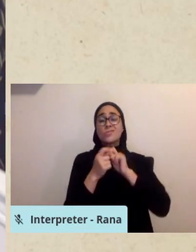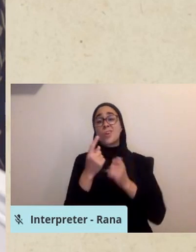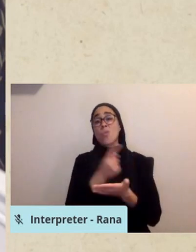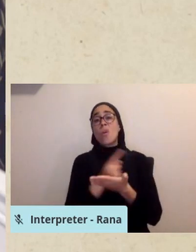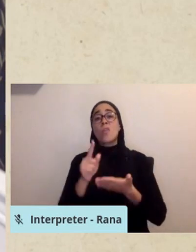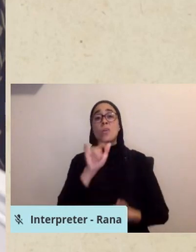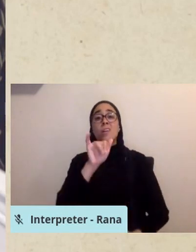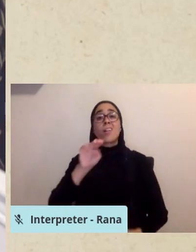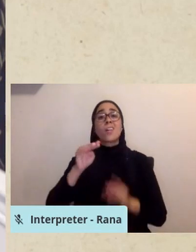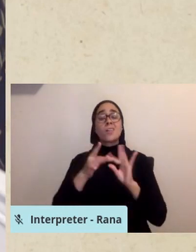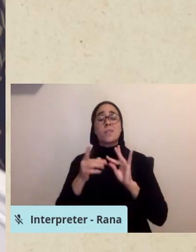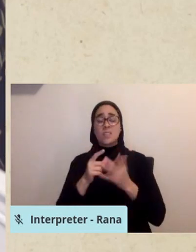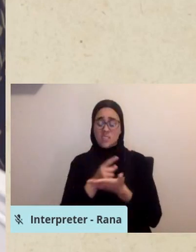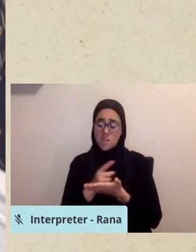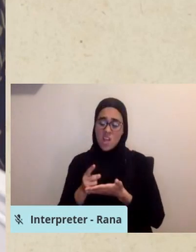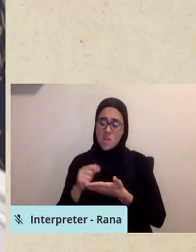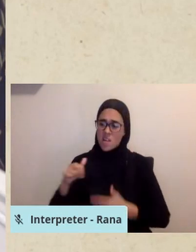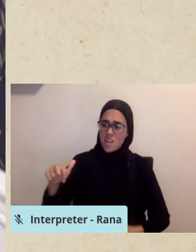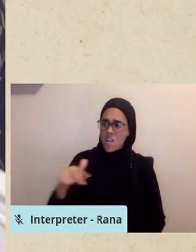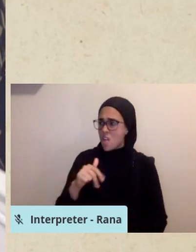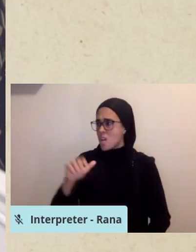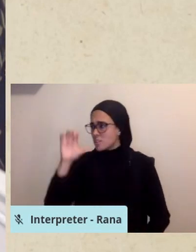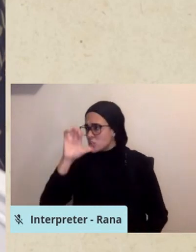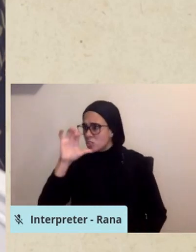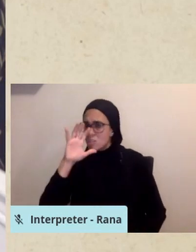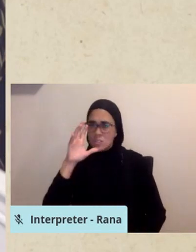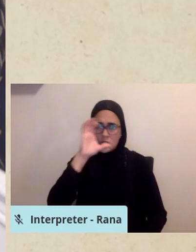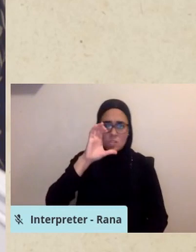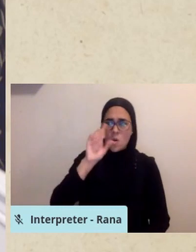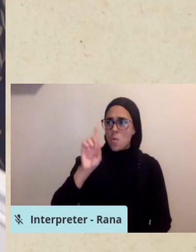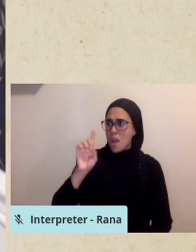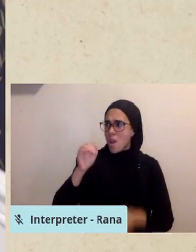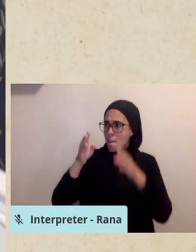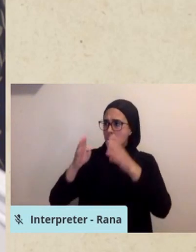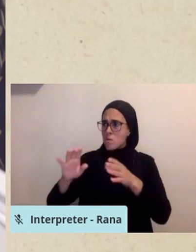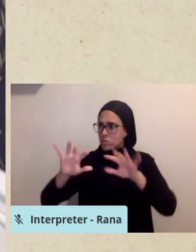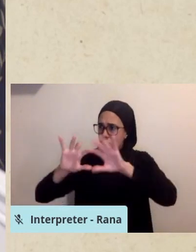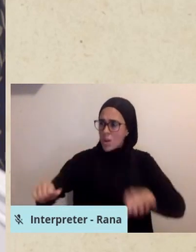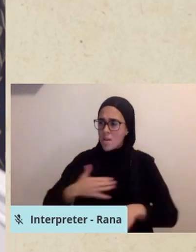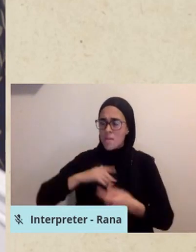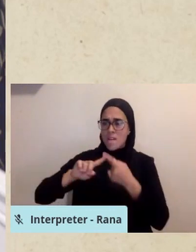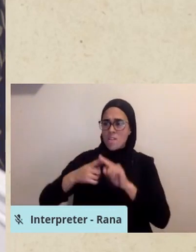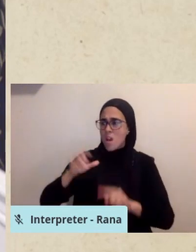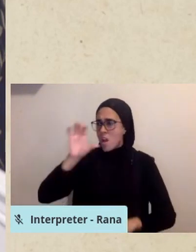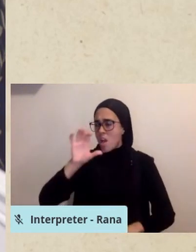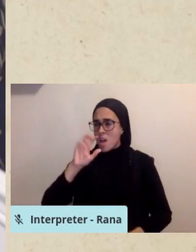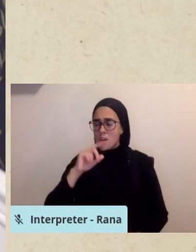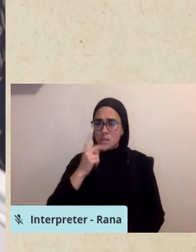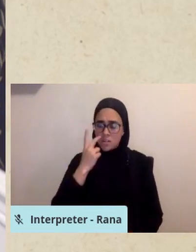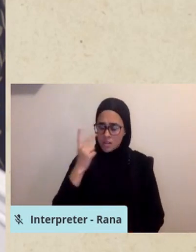week and a half to go through that. It was horrible. Horrible when I think back that I did that. God forbid.